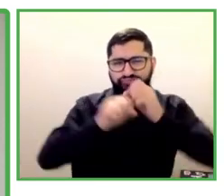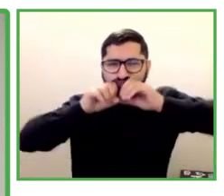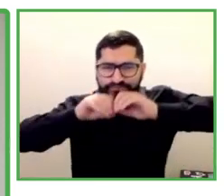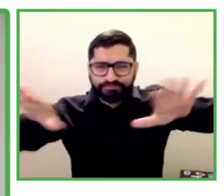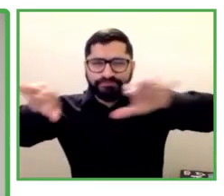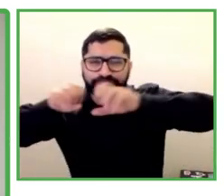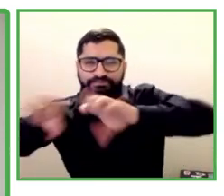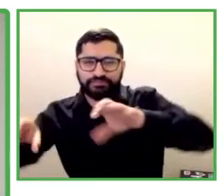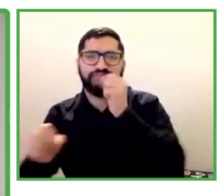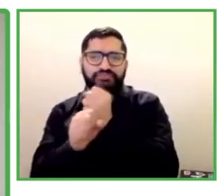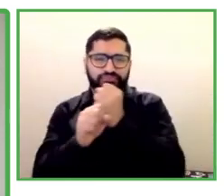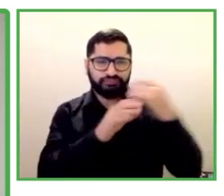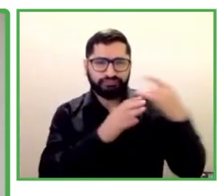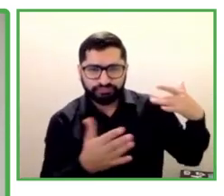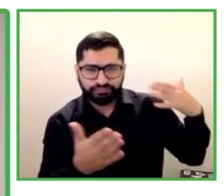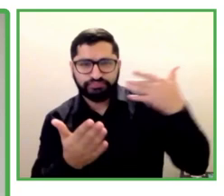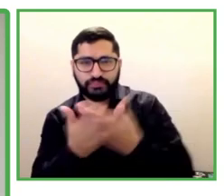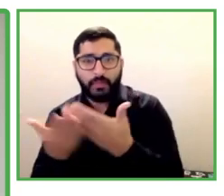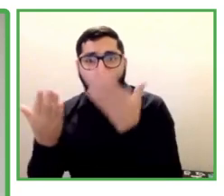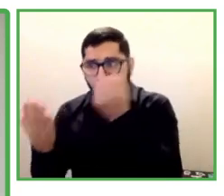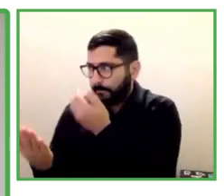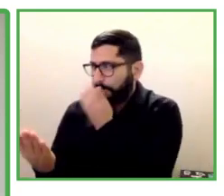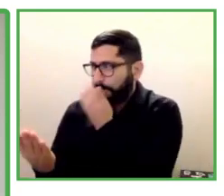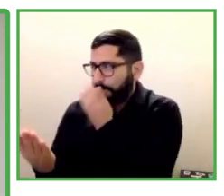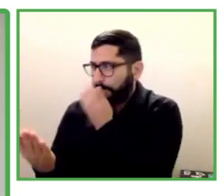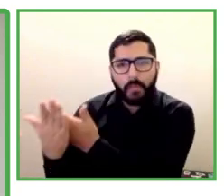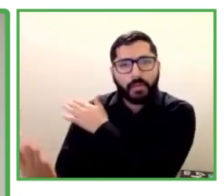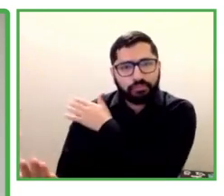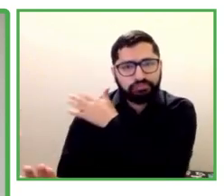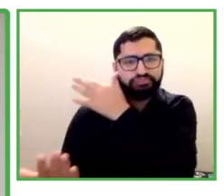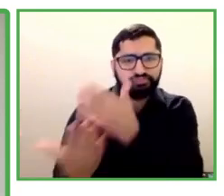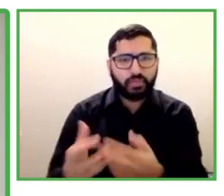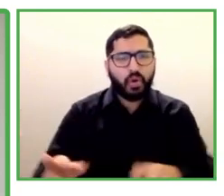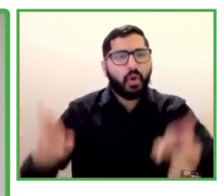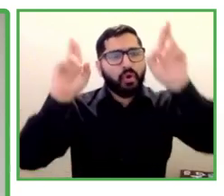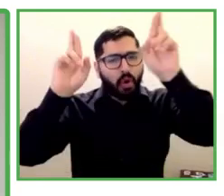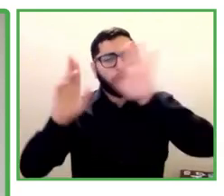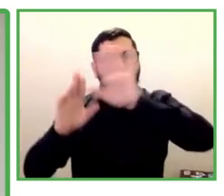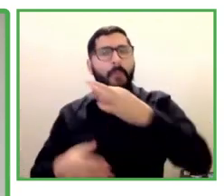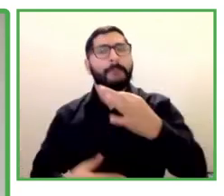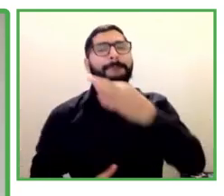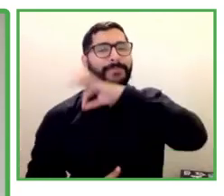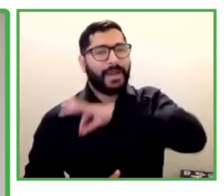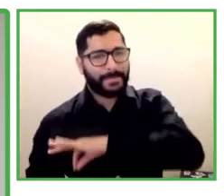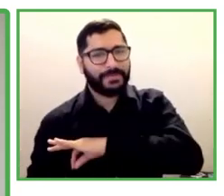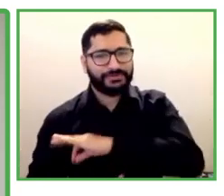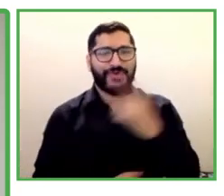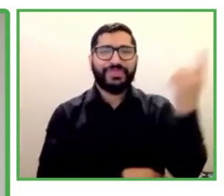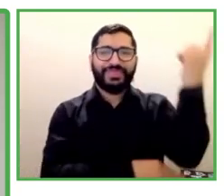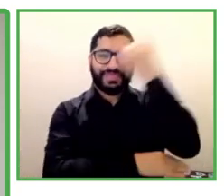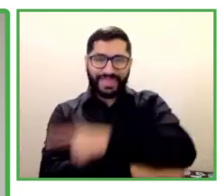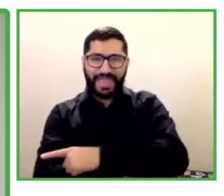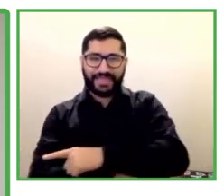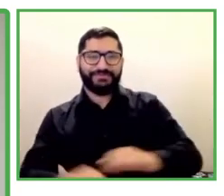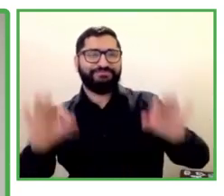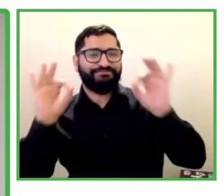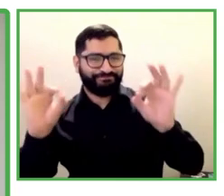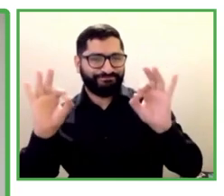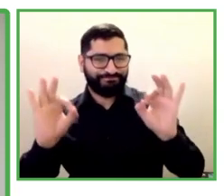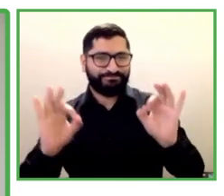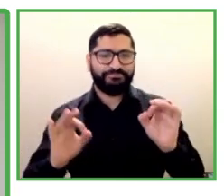This session is not over yet. This was actually just the beginning. We will now set up separate breakout rooms